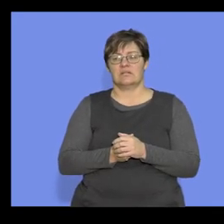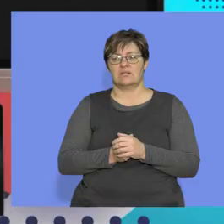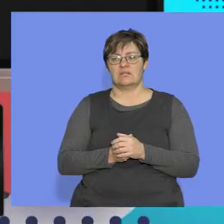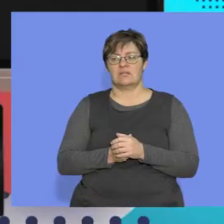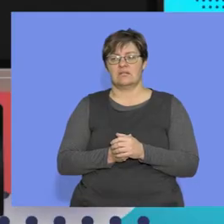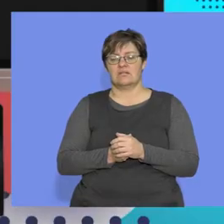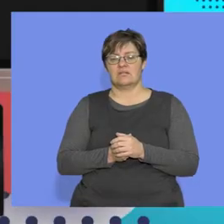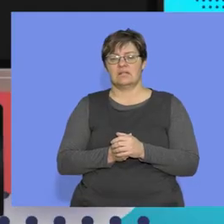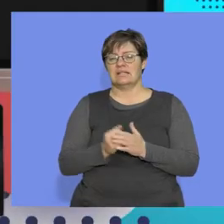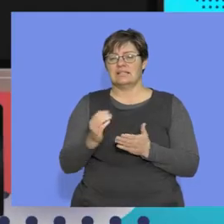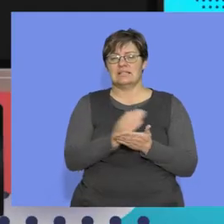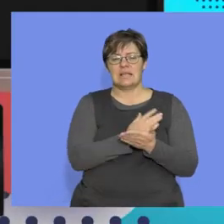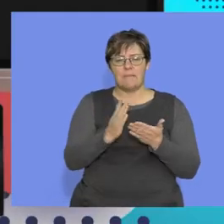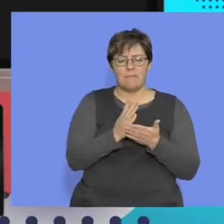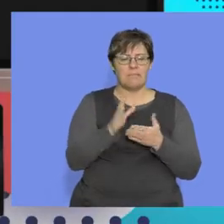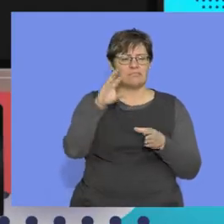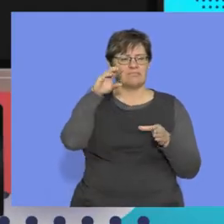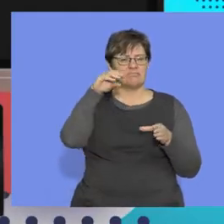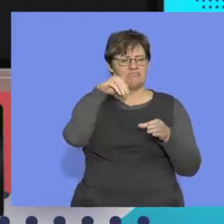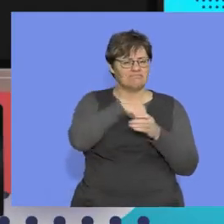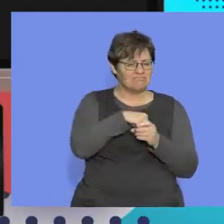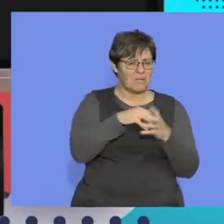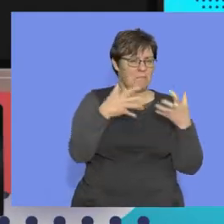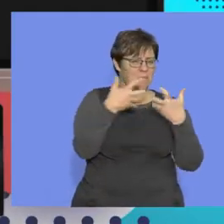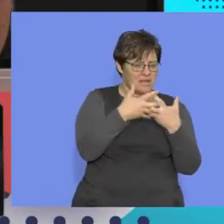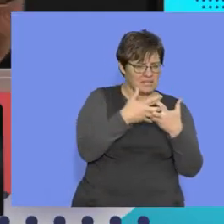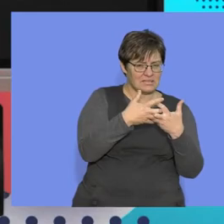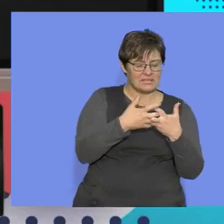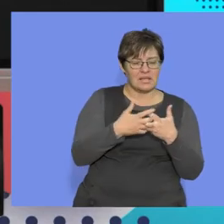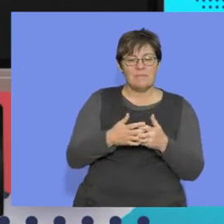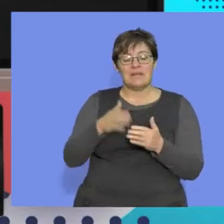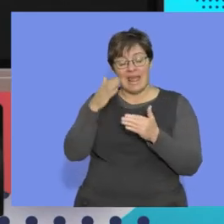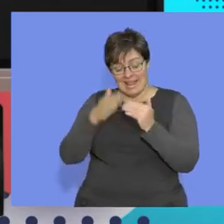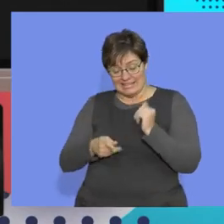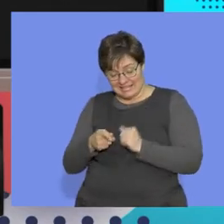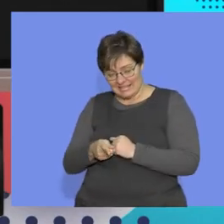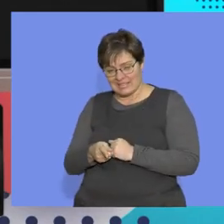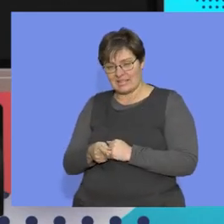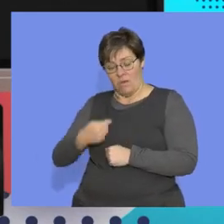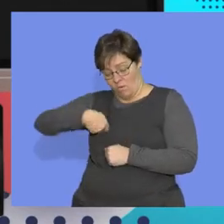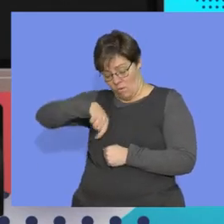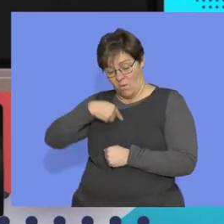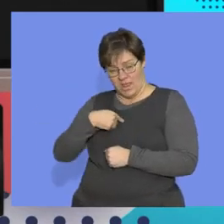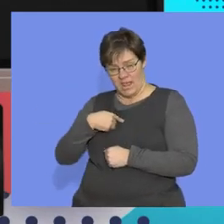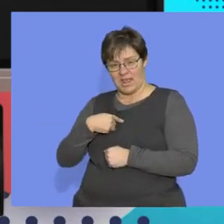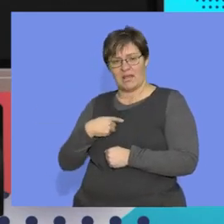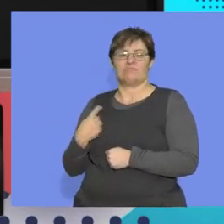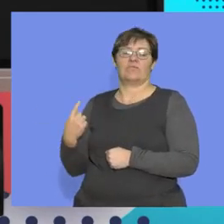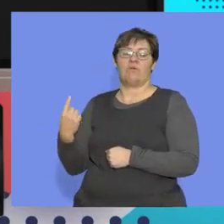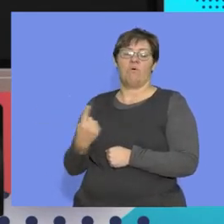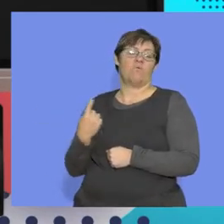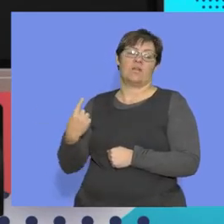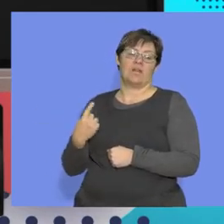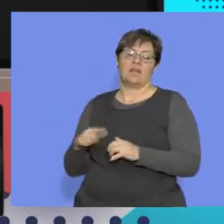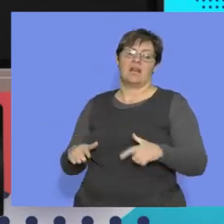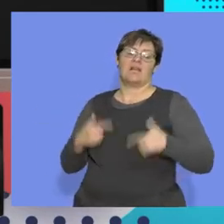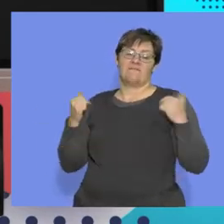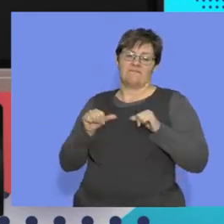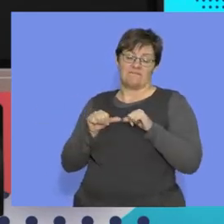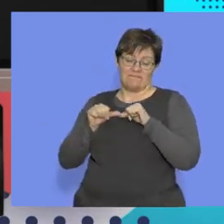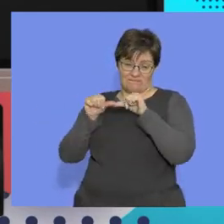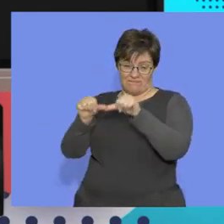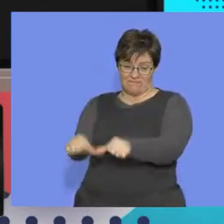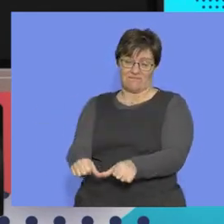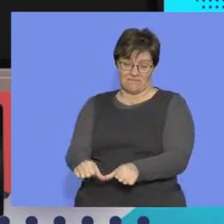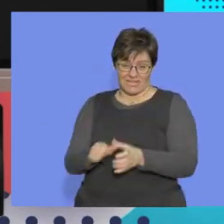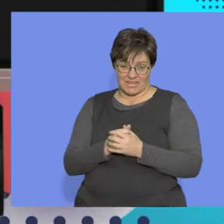there are some things that they interbred, but basically at the end, the homo sapiens, us, we're the only ones that